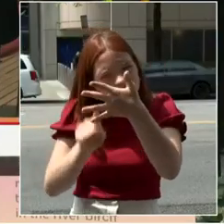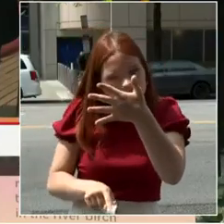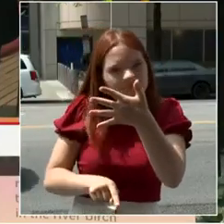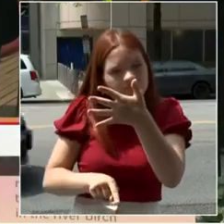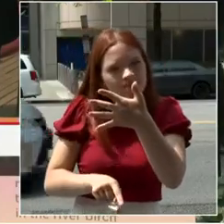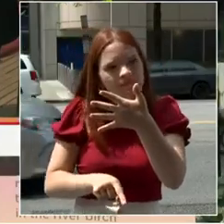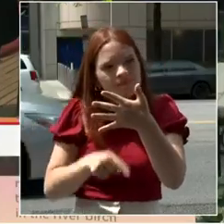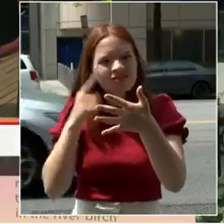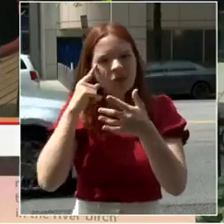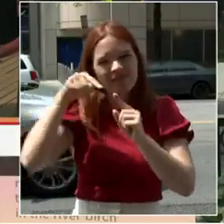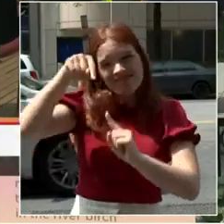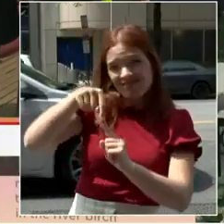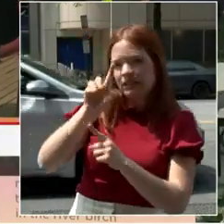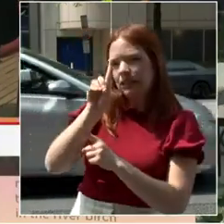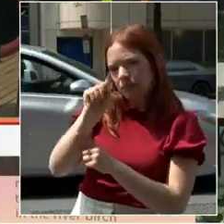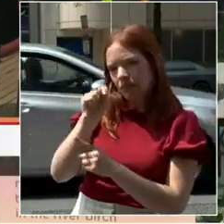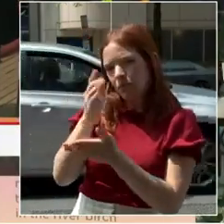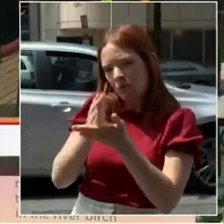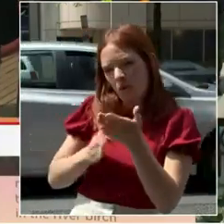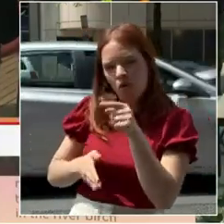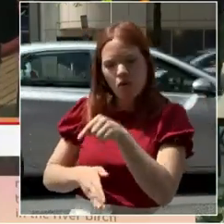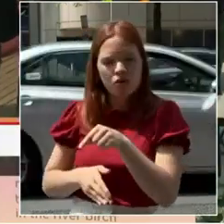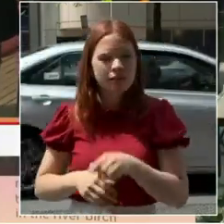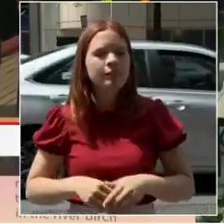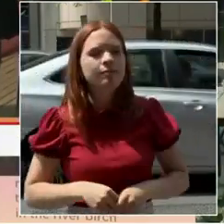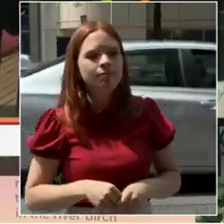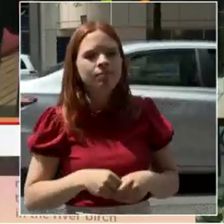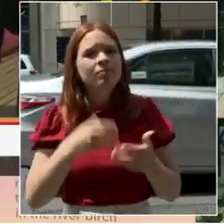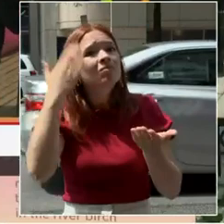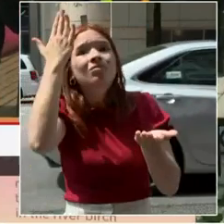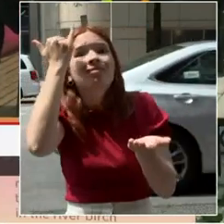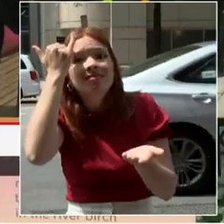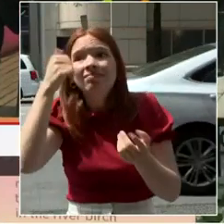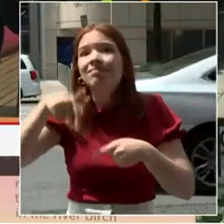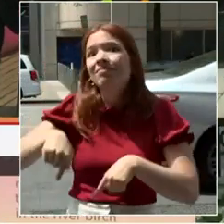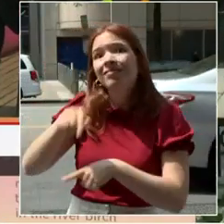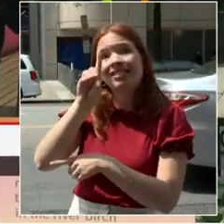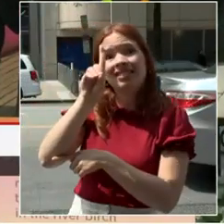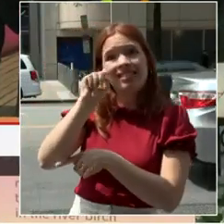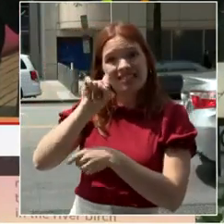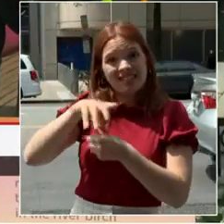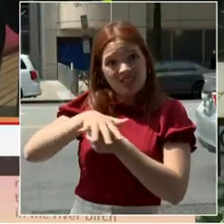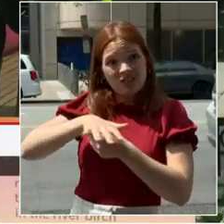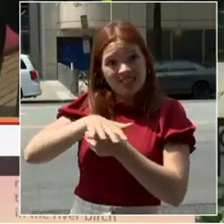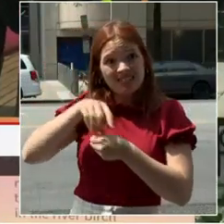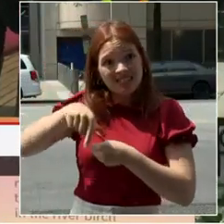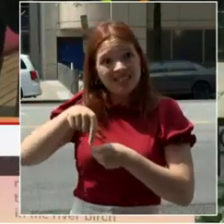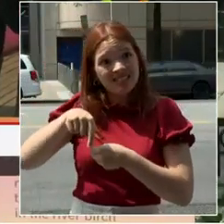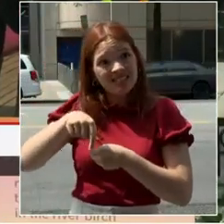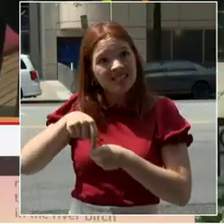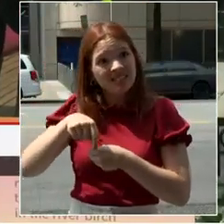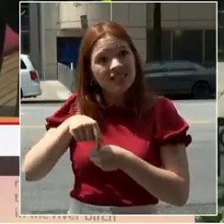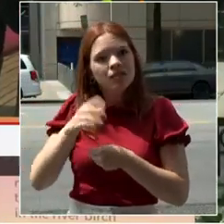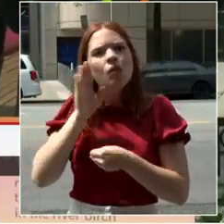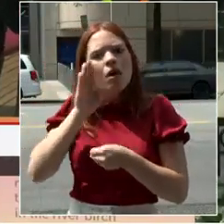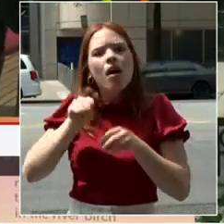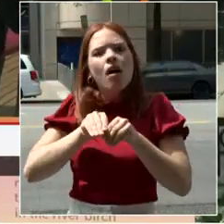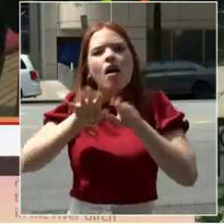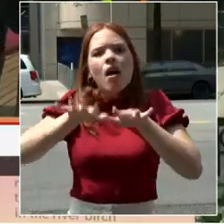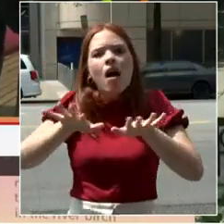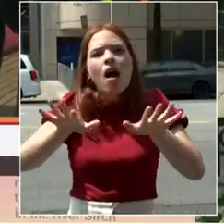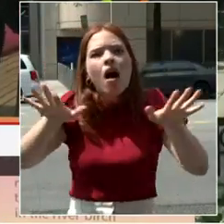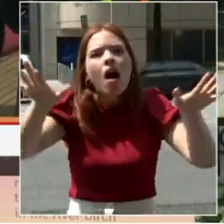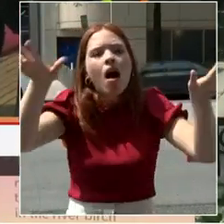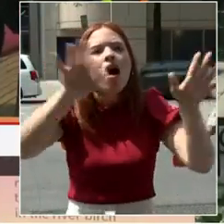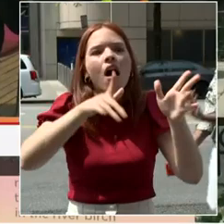because our ability to fund programs in every neighborhood depends on the